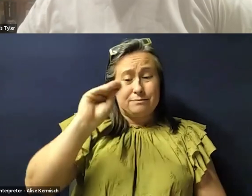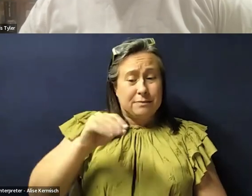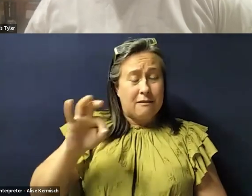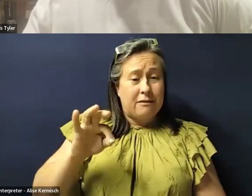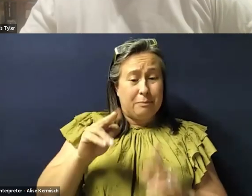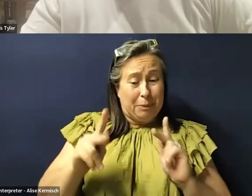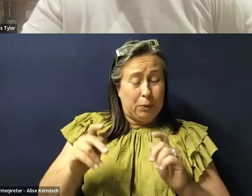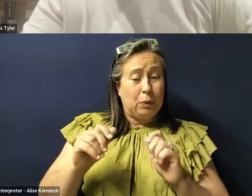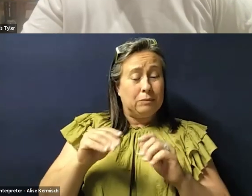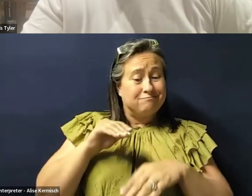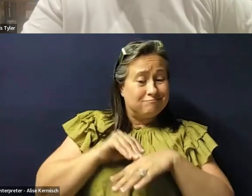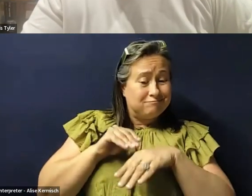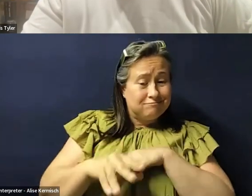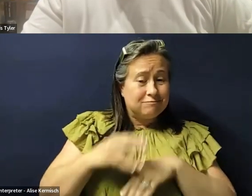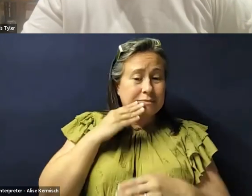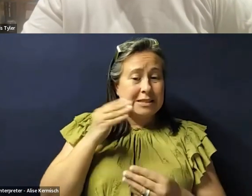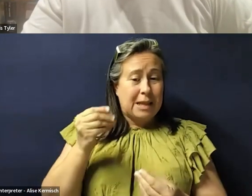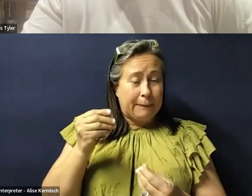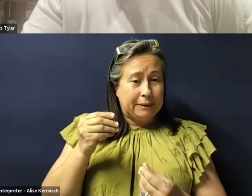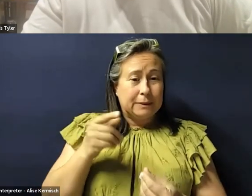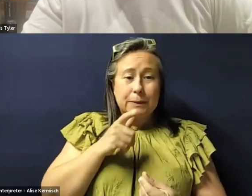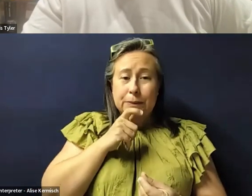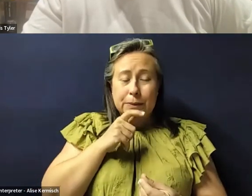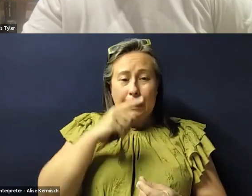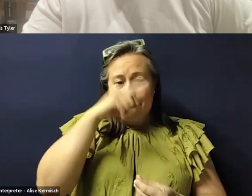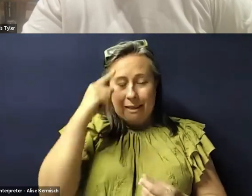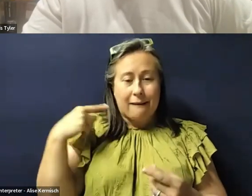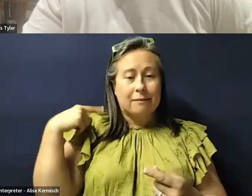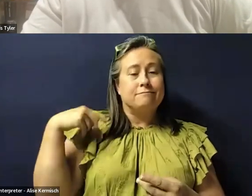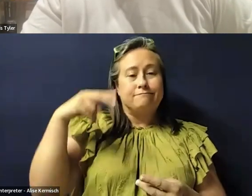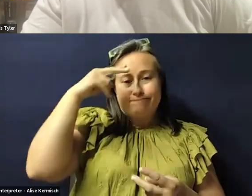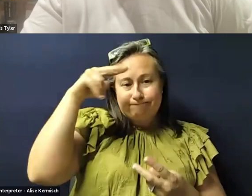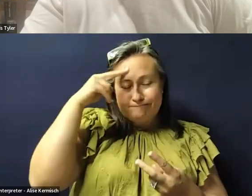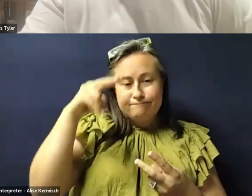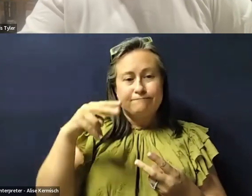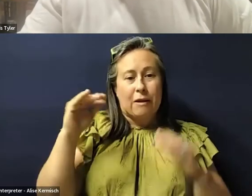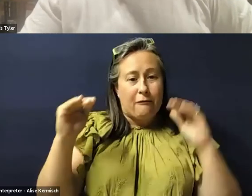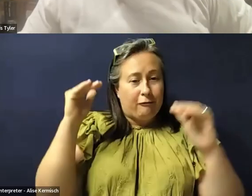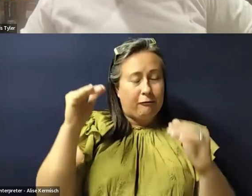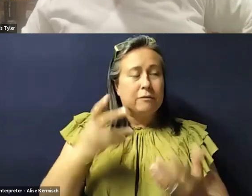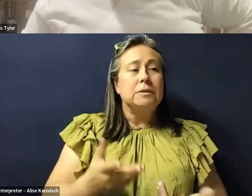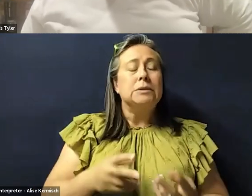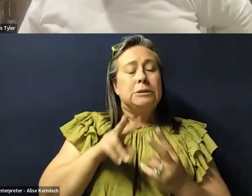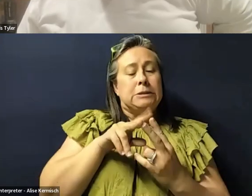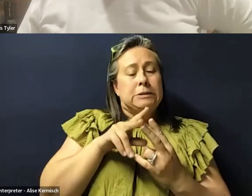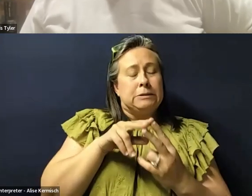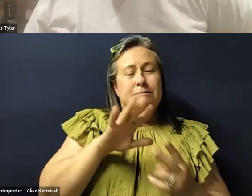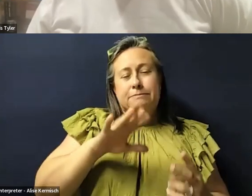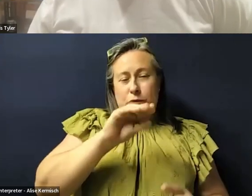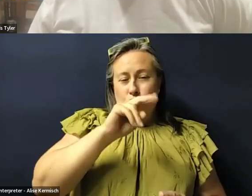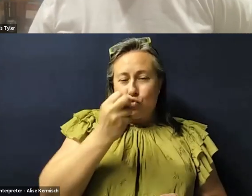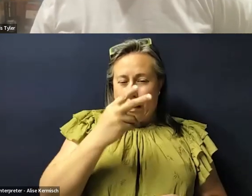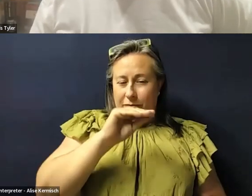people affected by diabetes are, are, um, black and Hispanic adults, you know, at 12 and, and, uh, about 12%